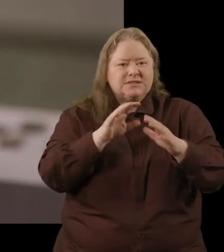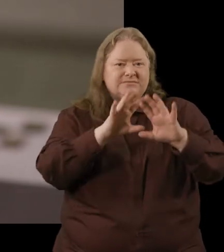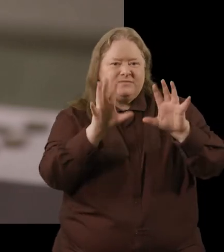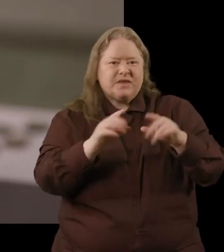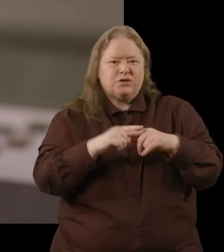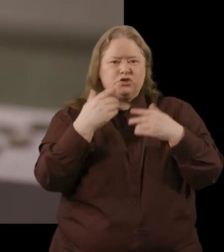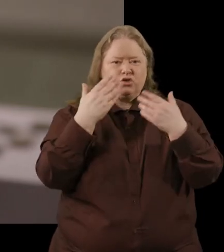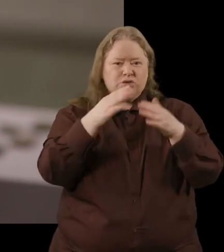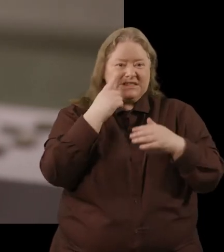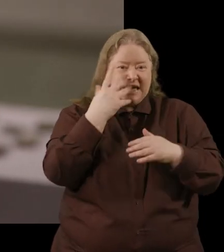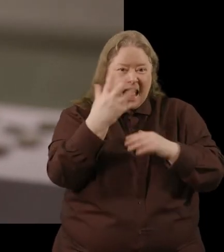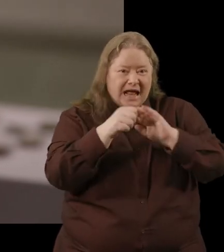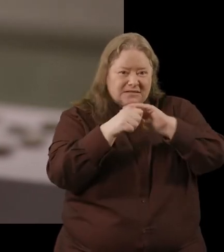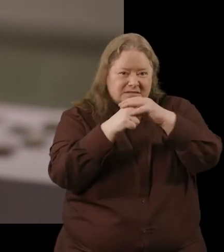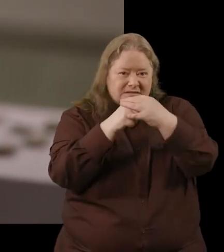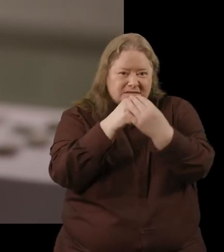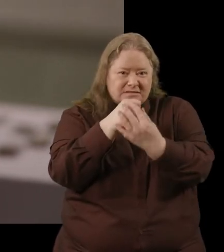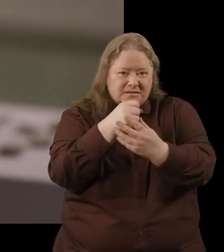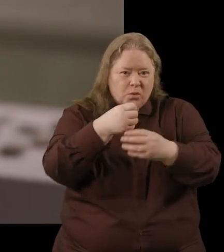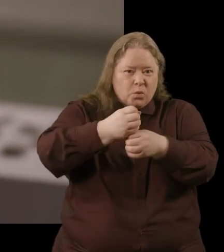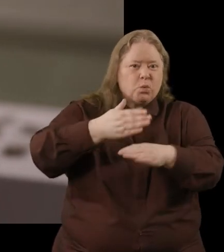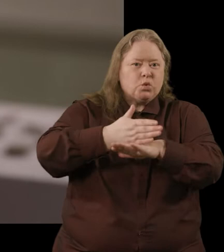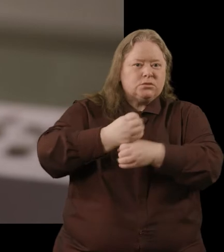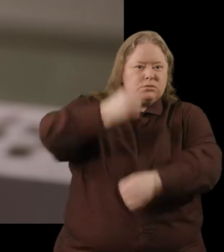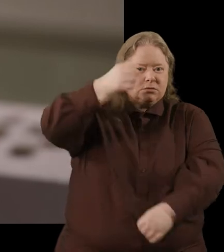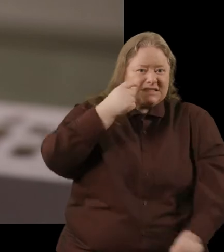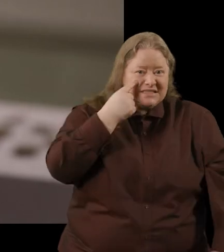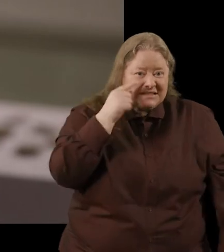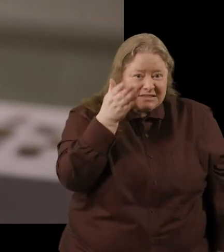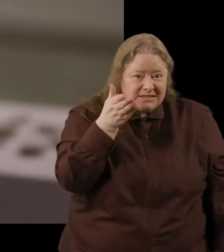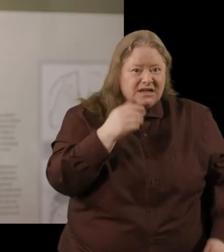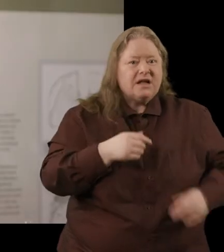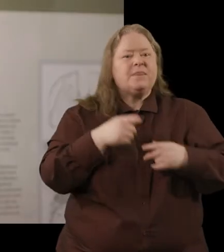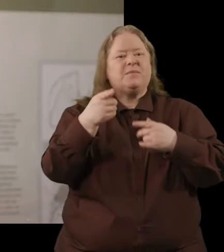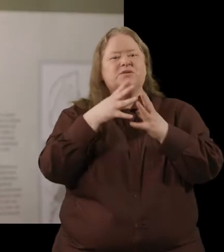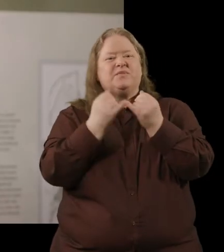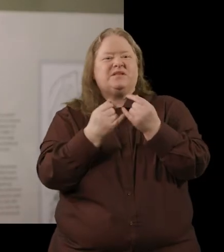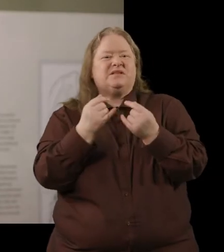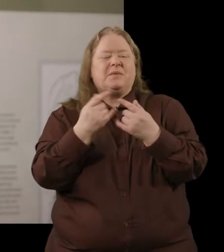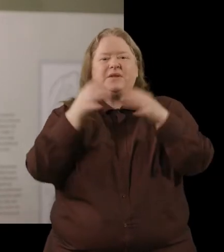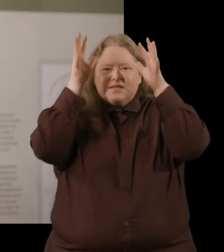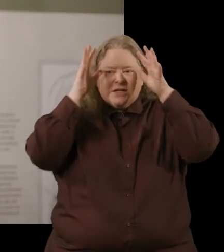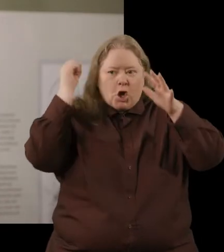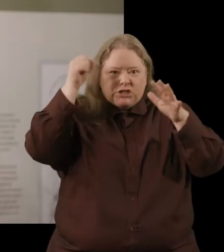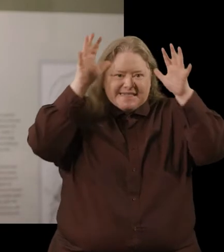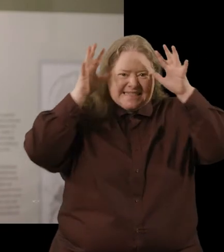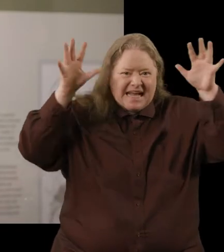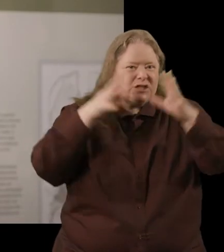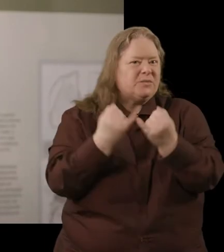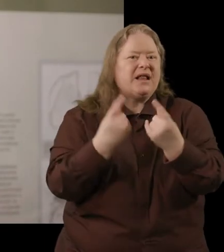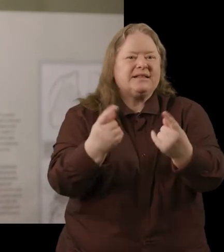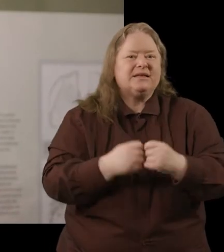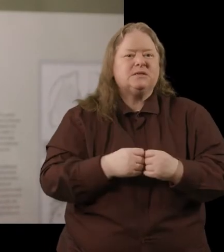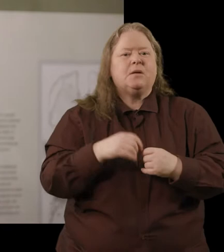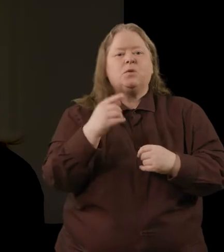the edge of someone's hand holding a big long wooden club they might have been blowing a horn and chasing something a stag or something like that on the original pot